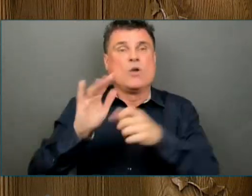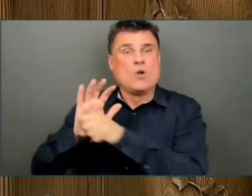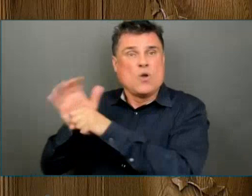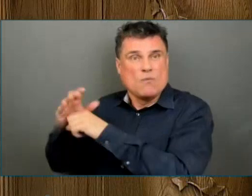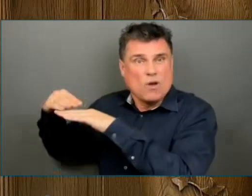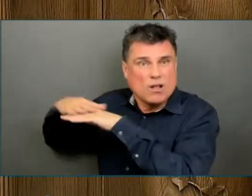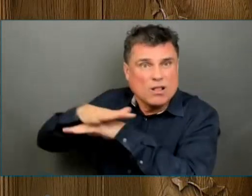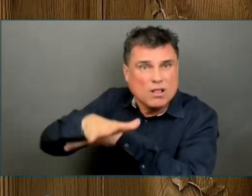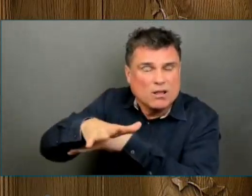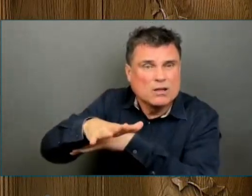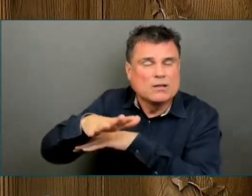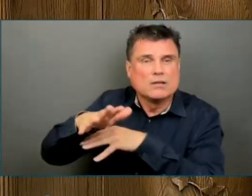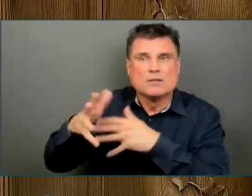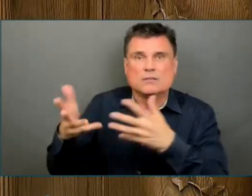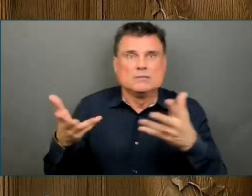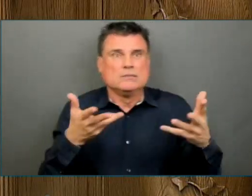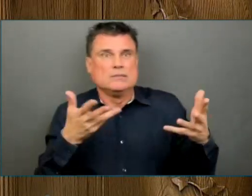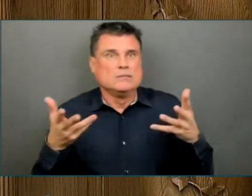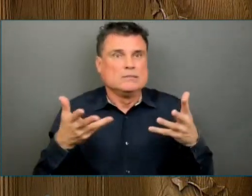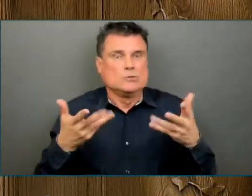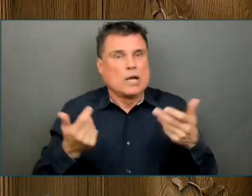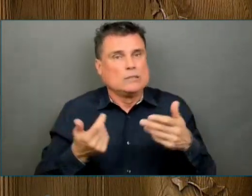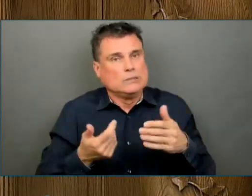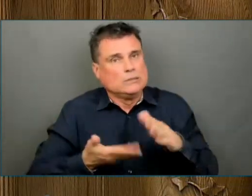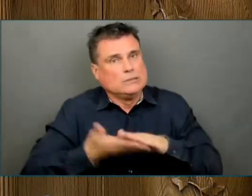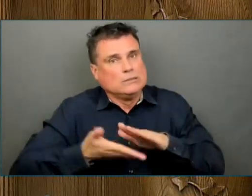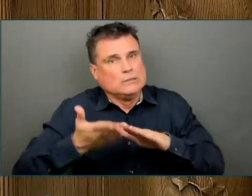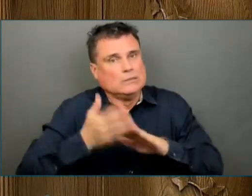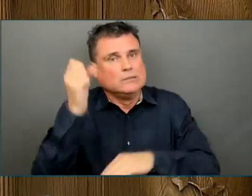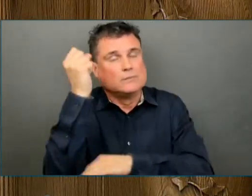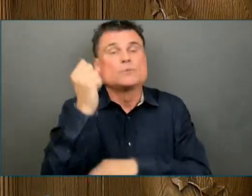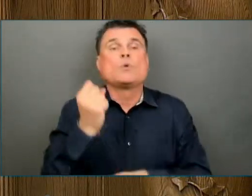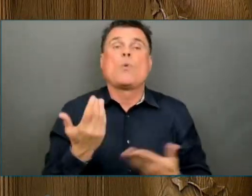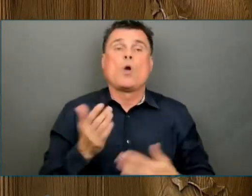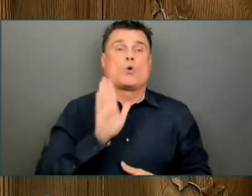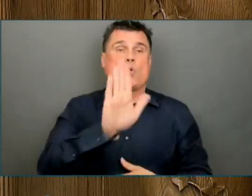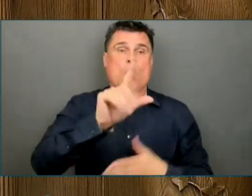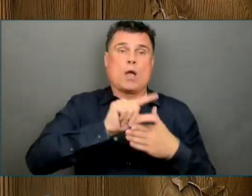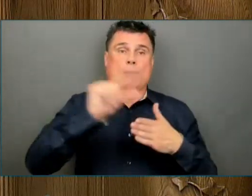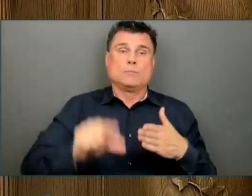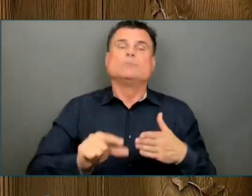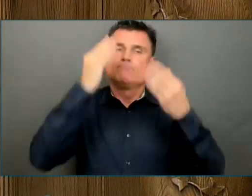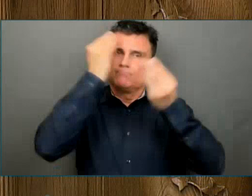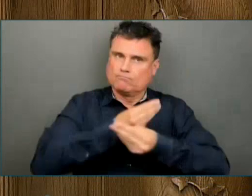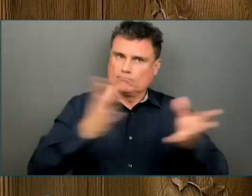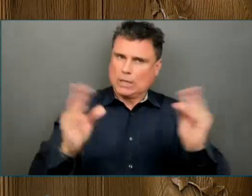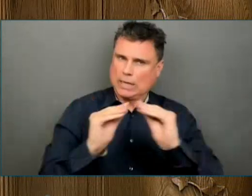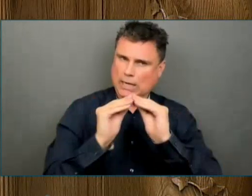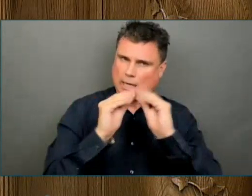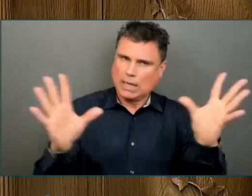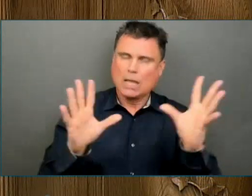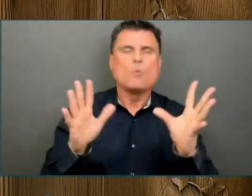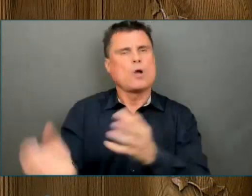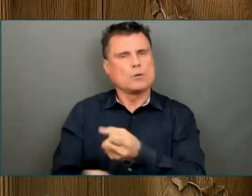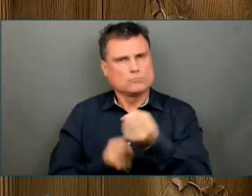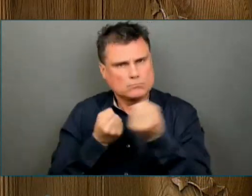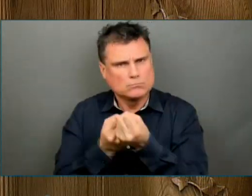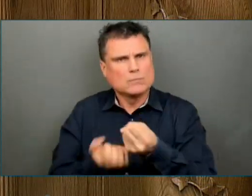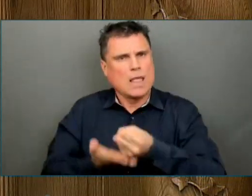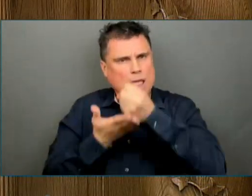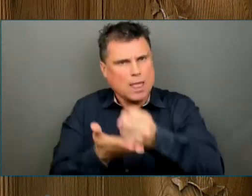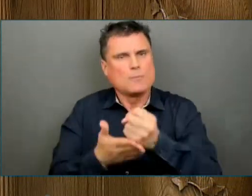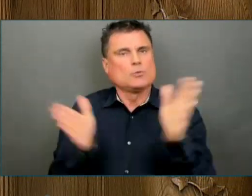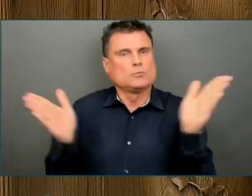outset, your government made it clear that it would help small businesses and their employees get through it. Early on, it cut property